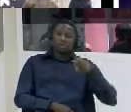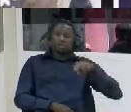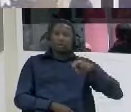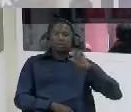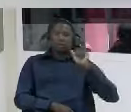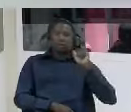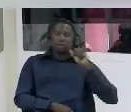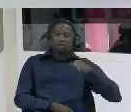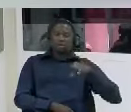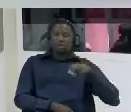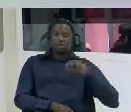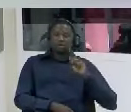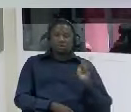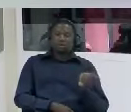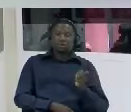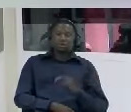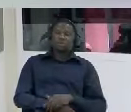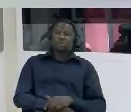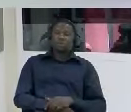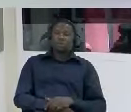these military officers were charged